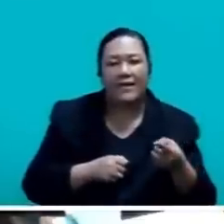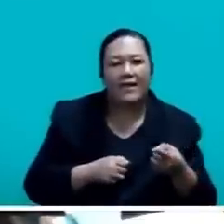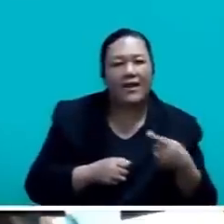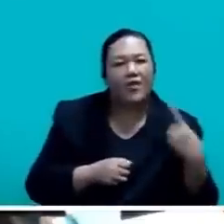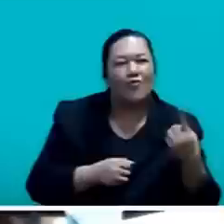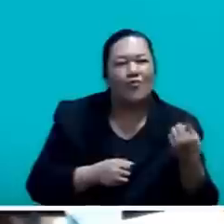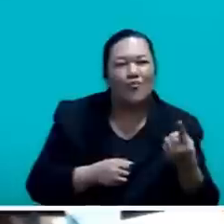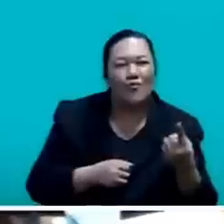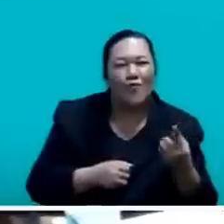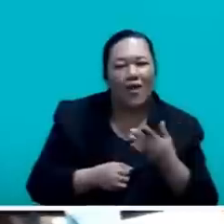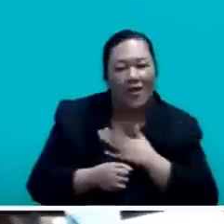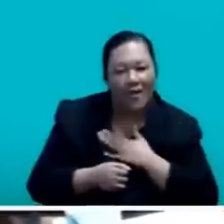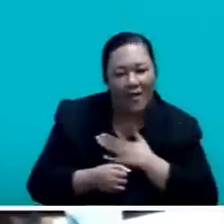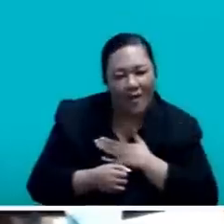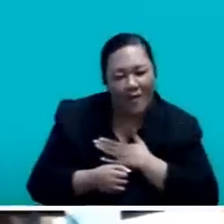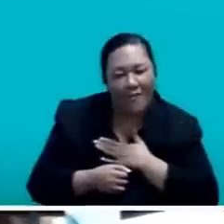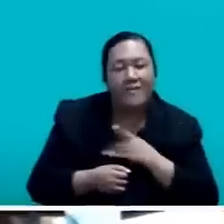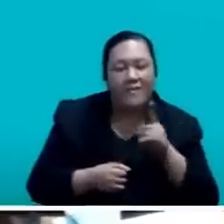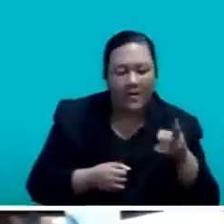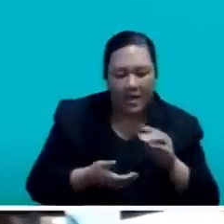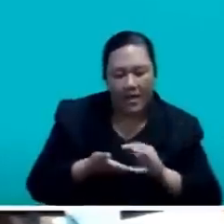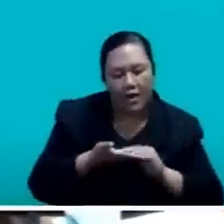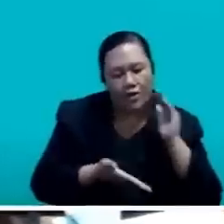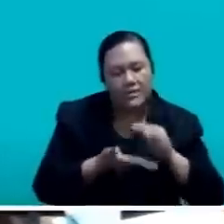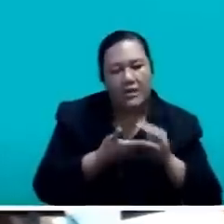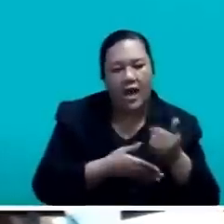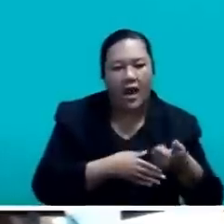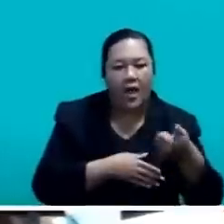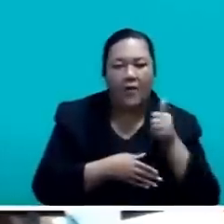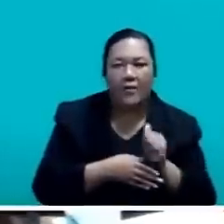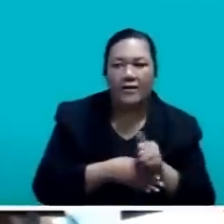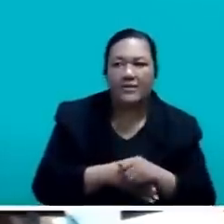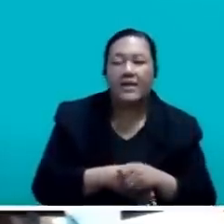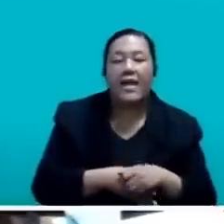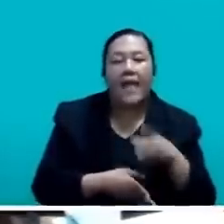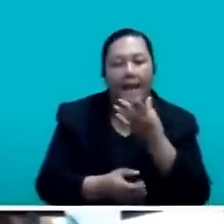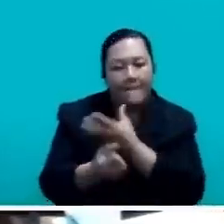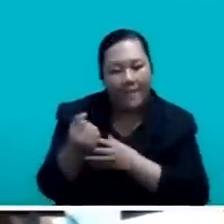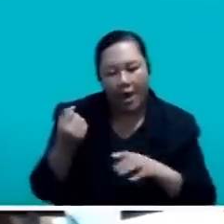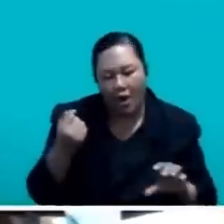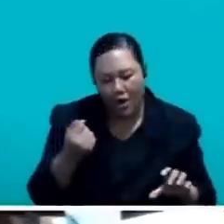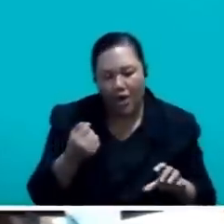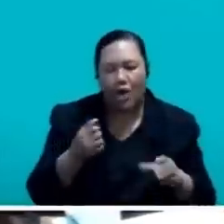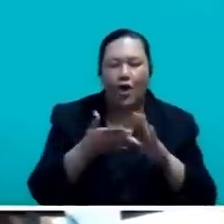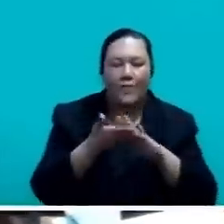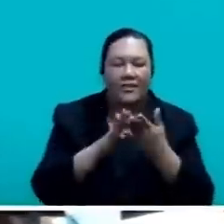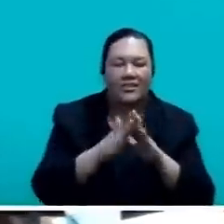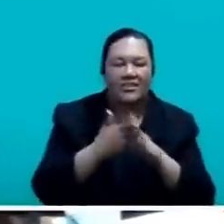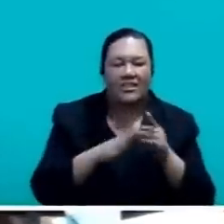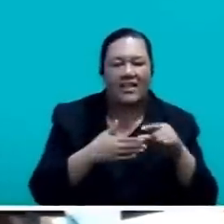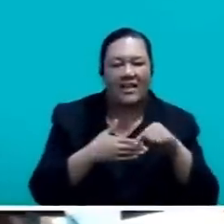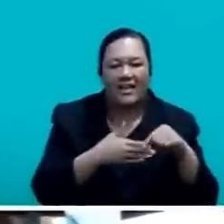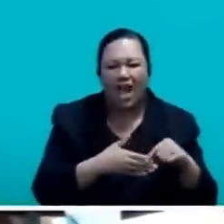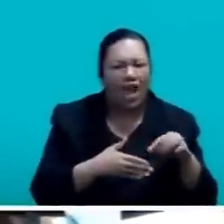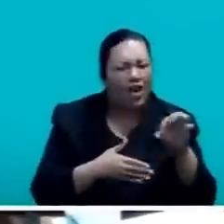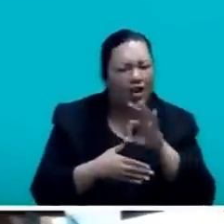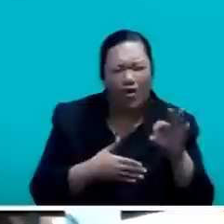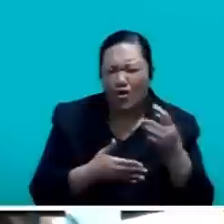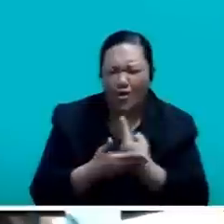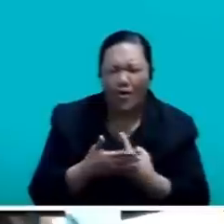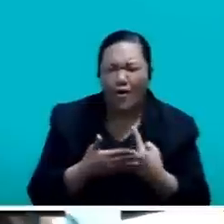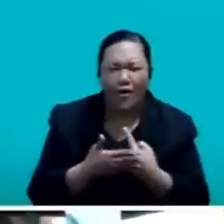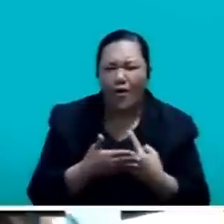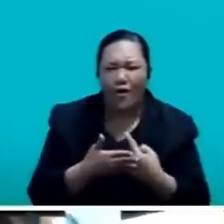Increase in pension funding. We are empowering our community leaders, not just the ITOK community leaders, all